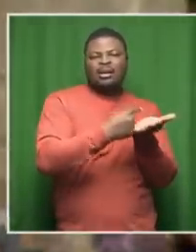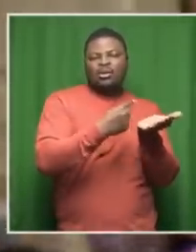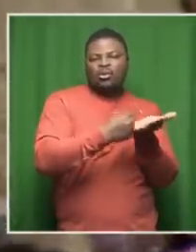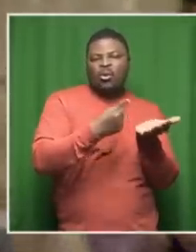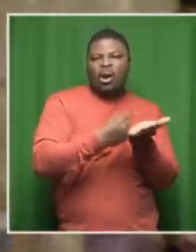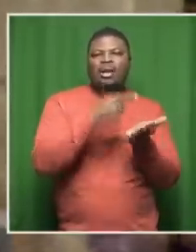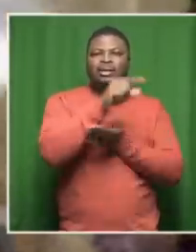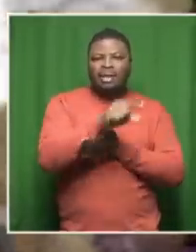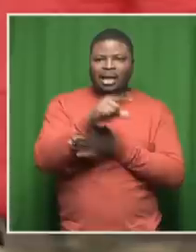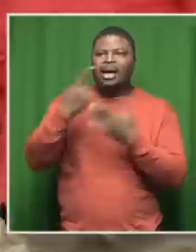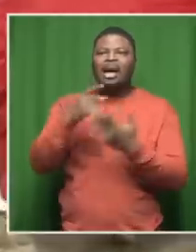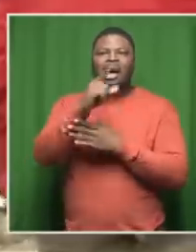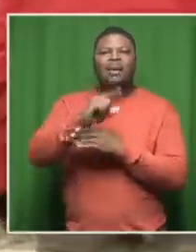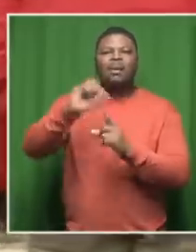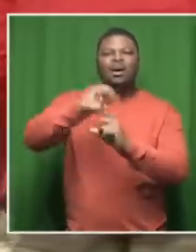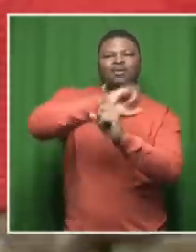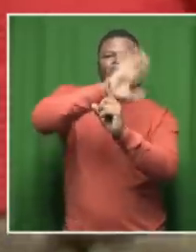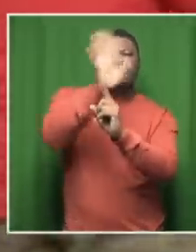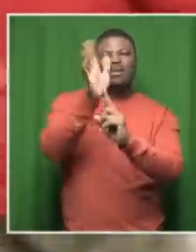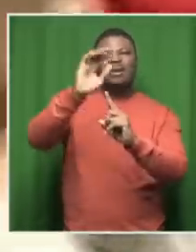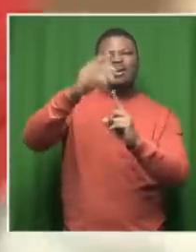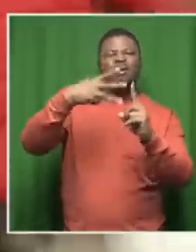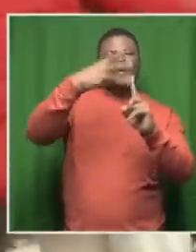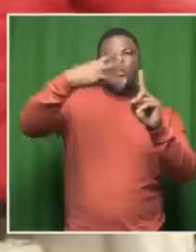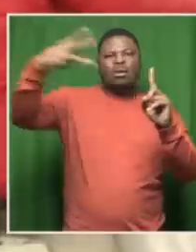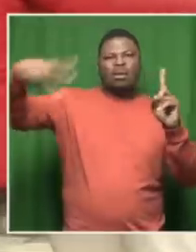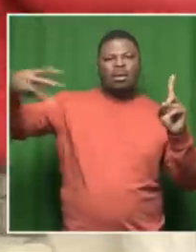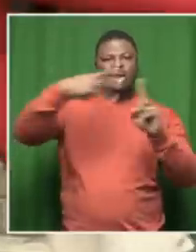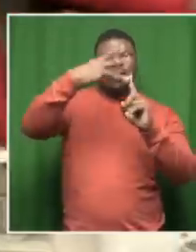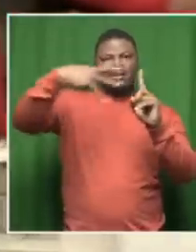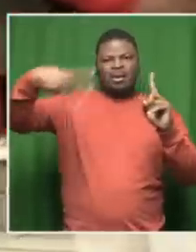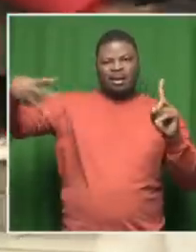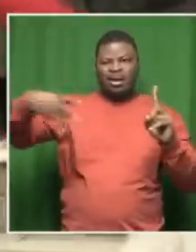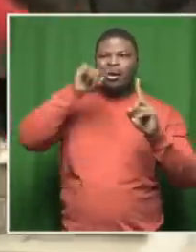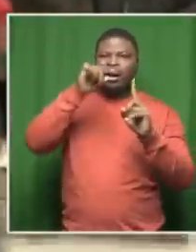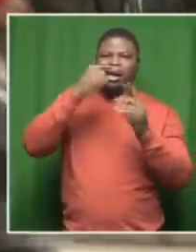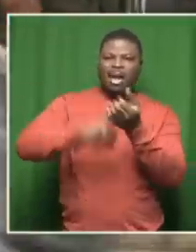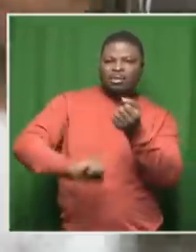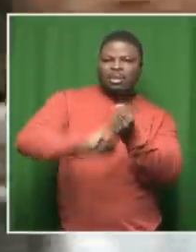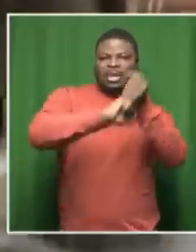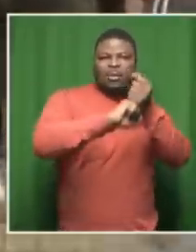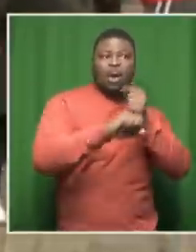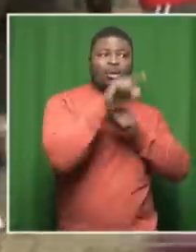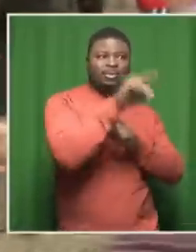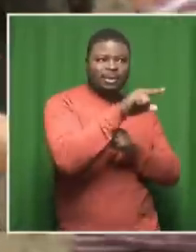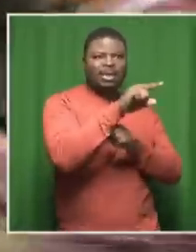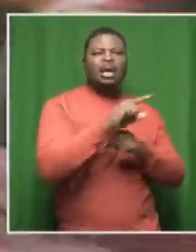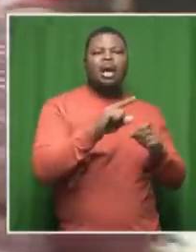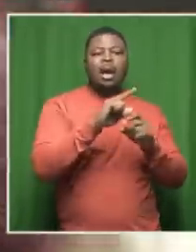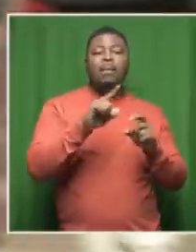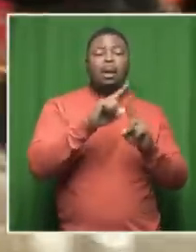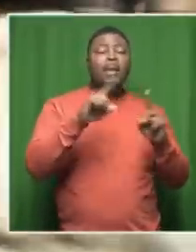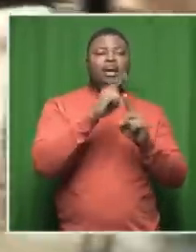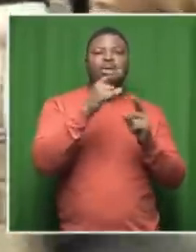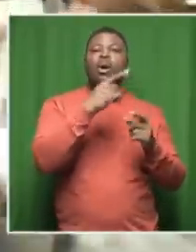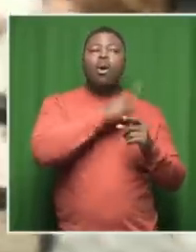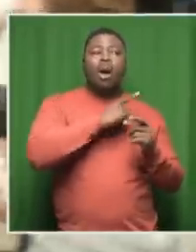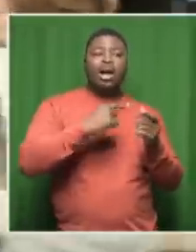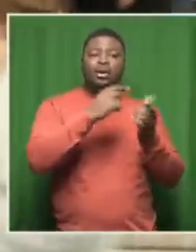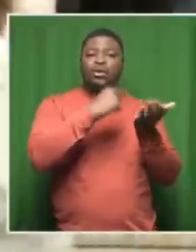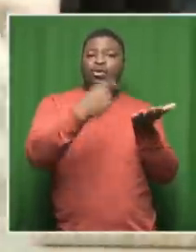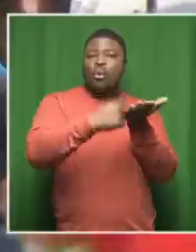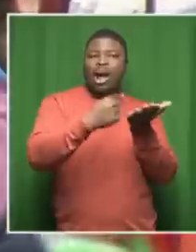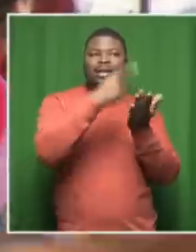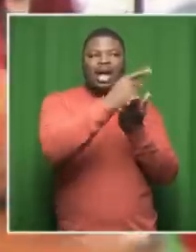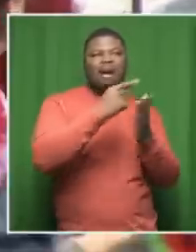that came out and they were protesting and really didn't like the fact that he'd been invited to speak at their many events that they're having it but